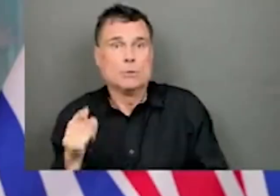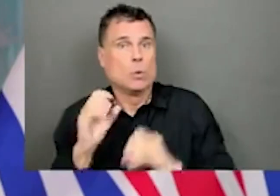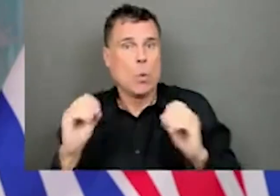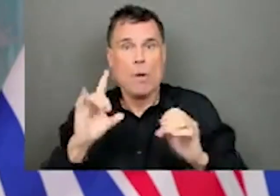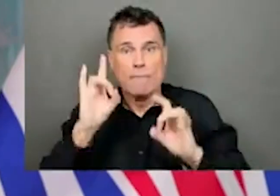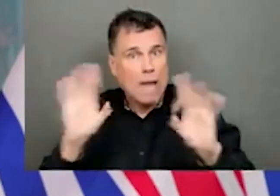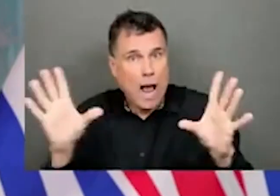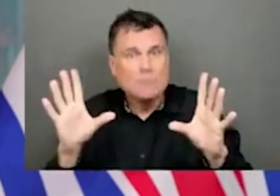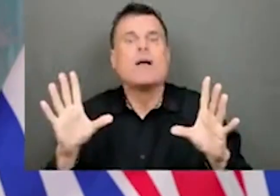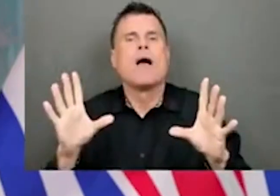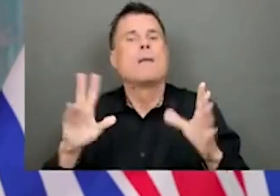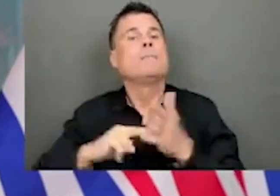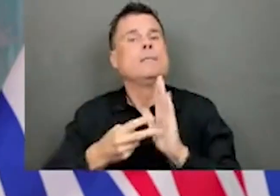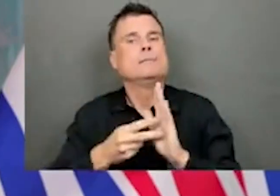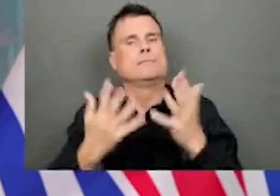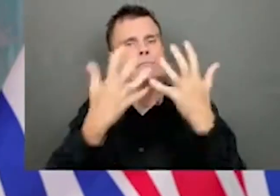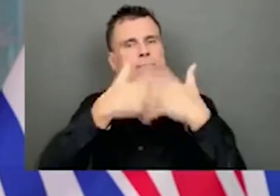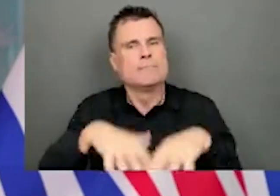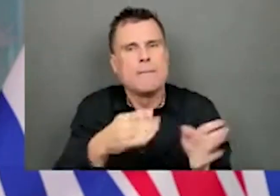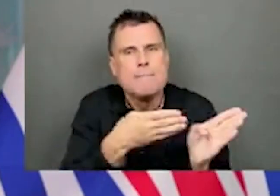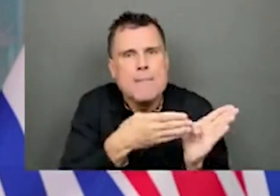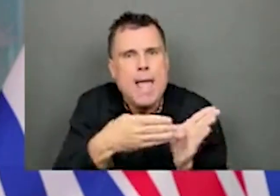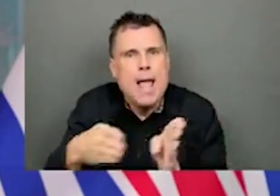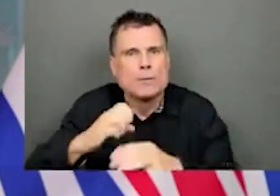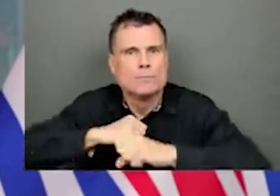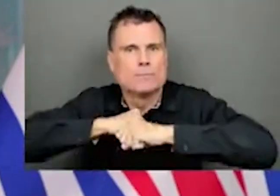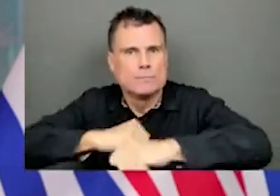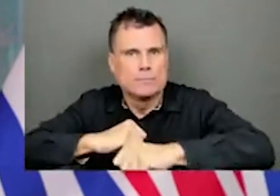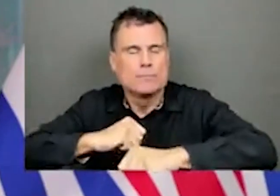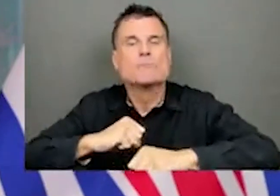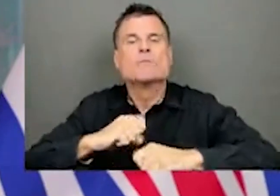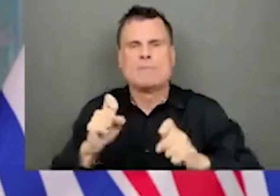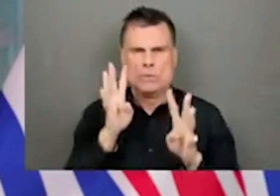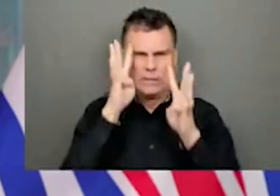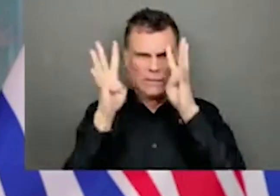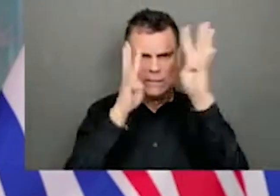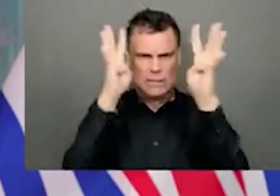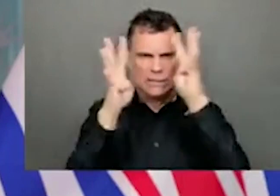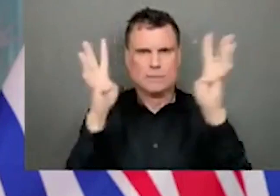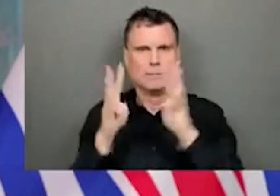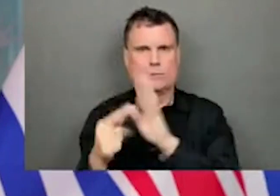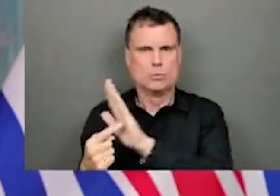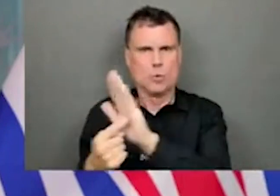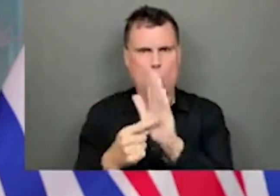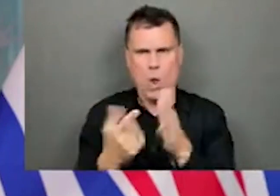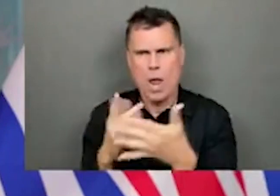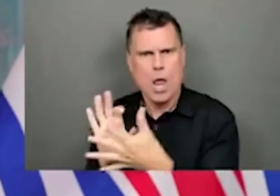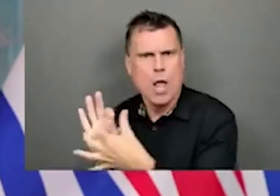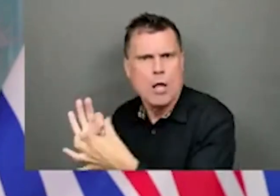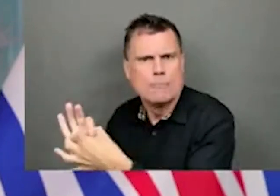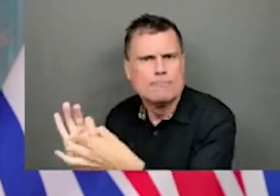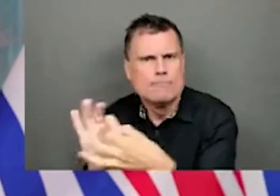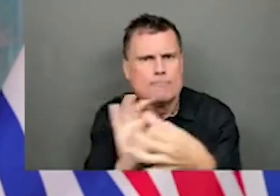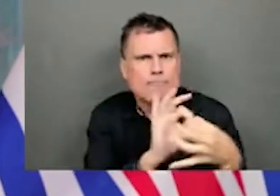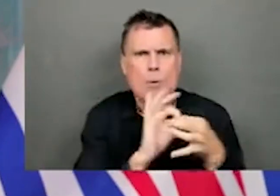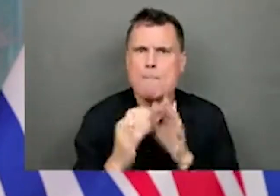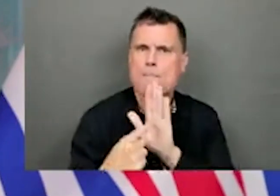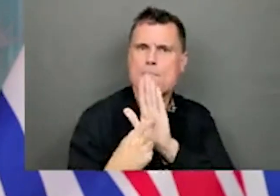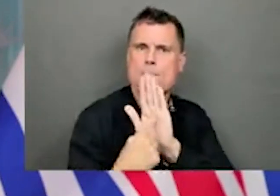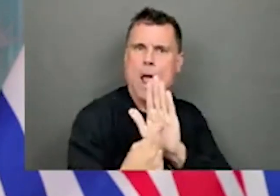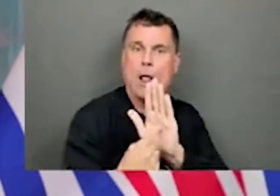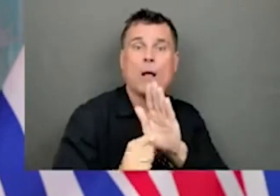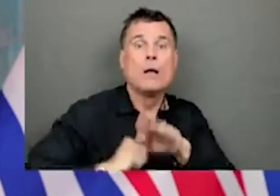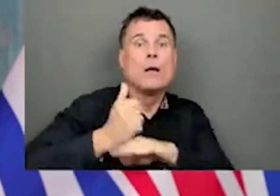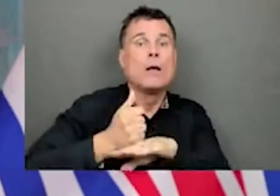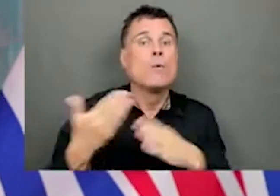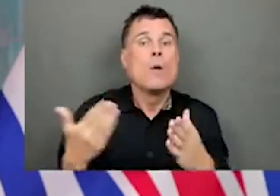We will be implementing an innovative security model called the relational security model in 26 health care settings across all health